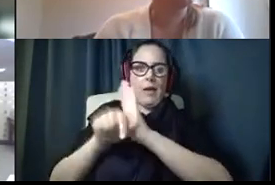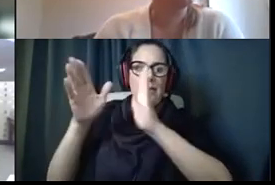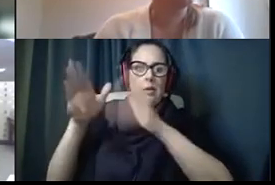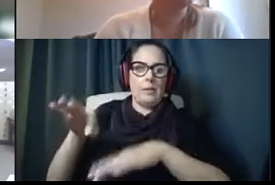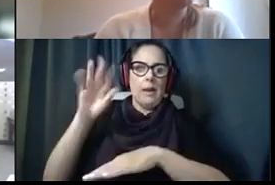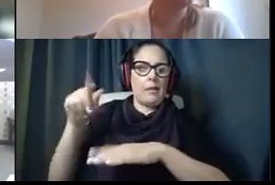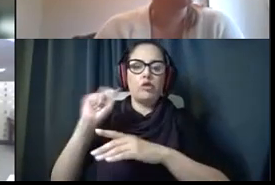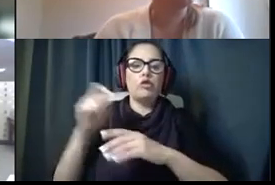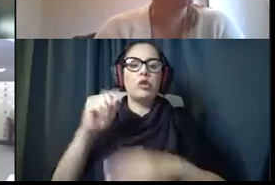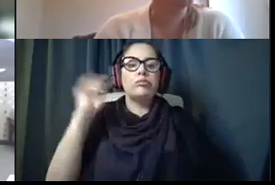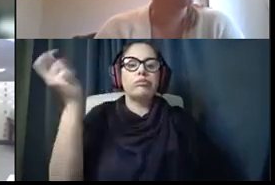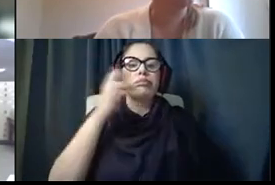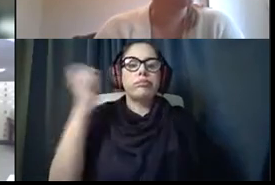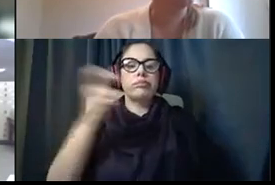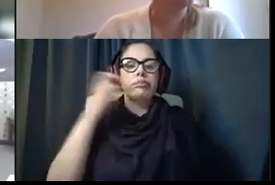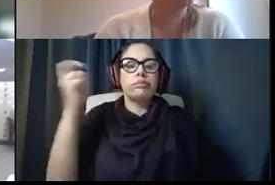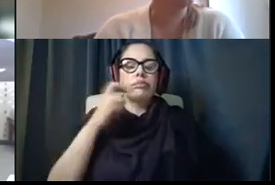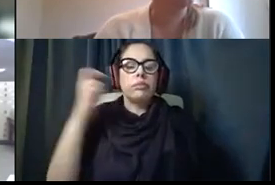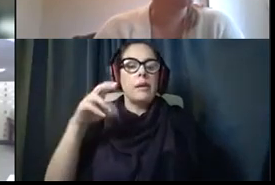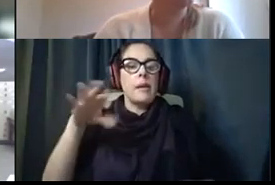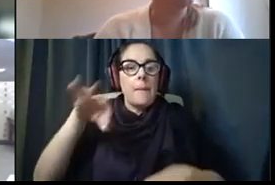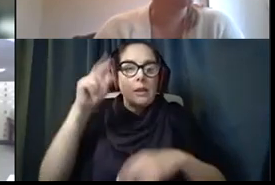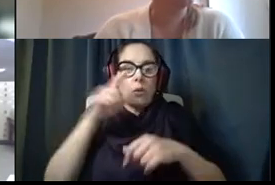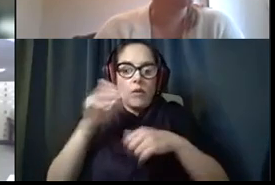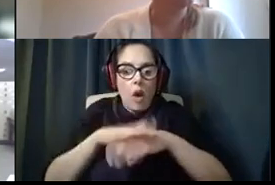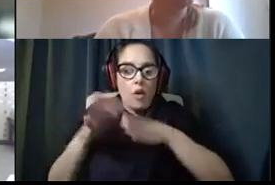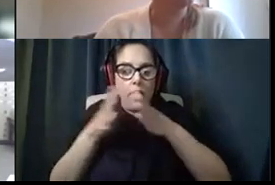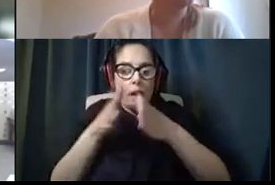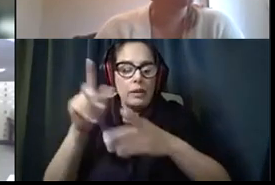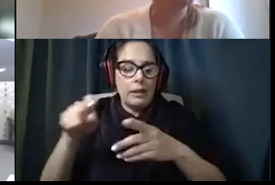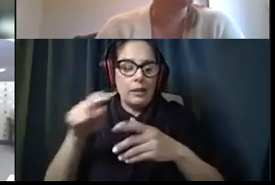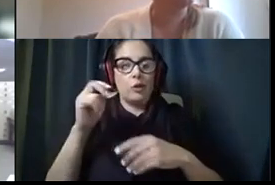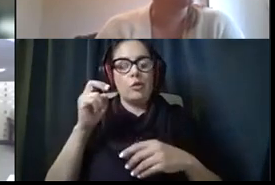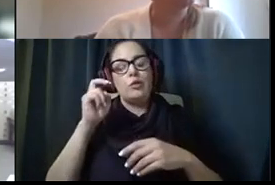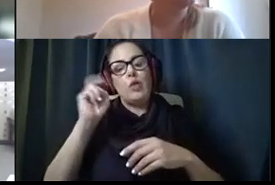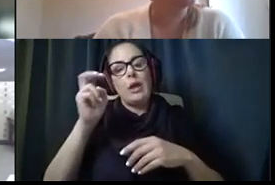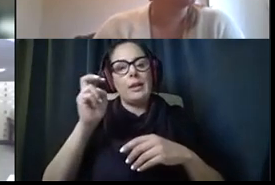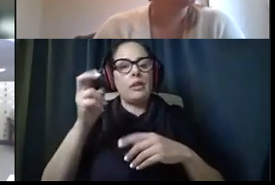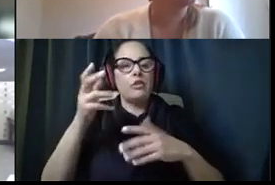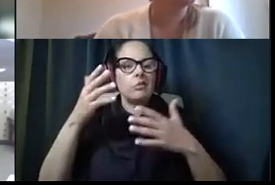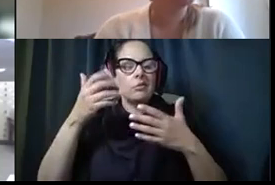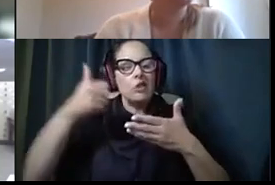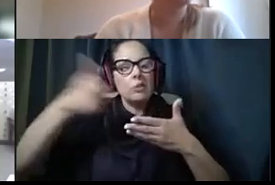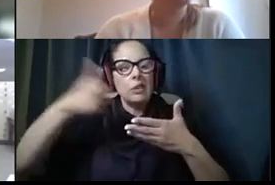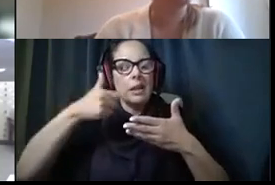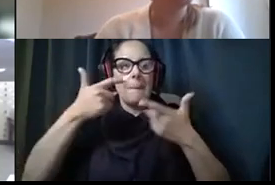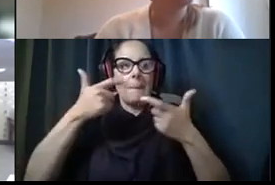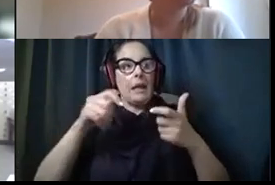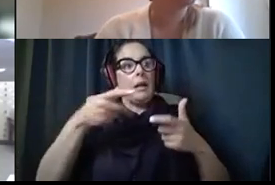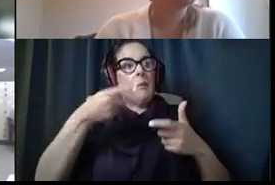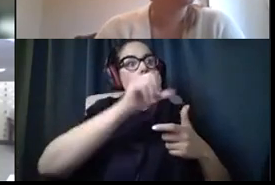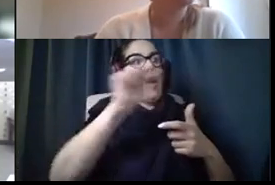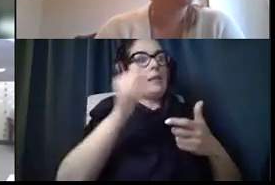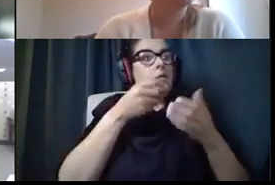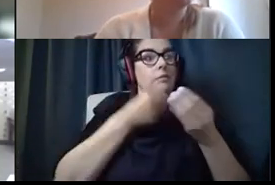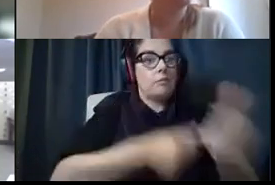runs its route and picks up the people along that route that are needed. So transportation is a big purchase of service expenditure that's